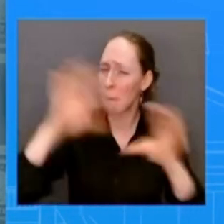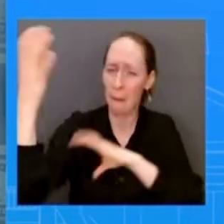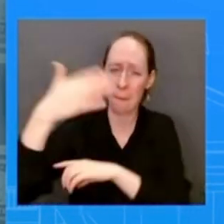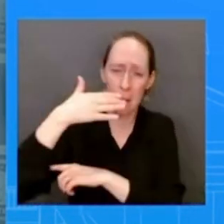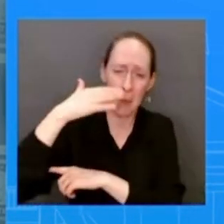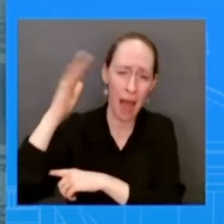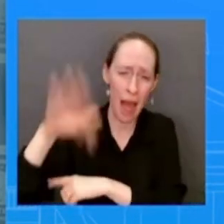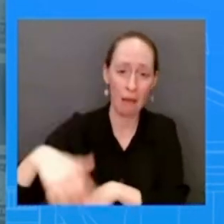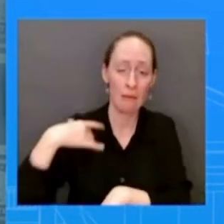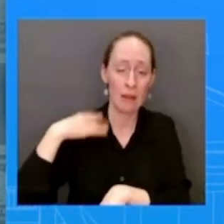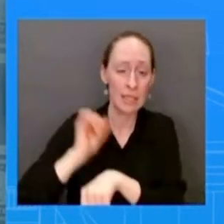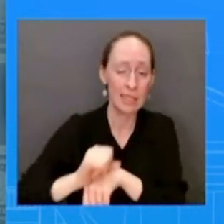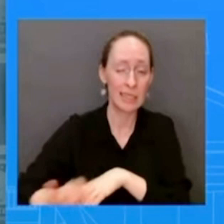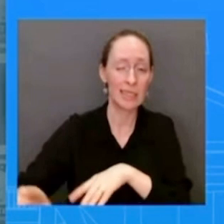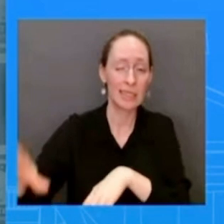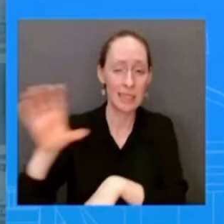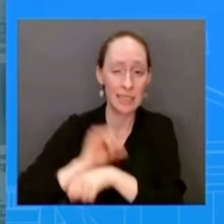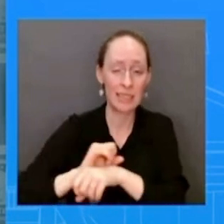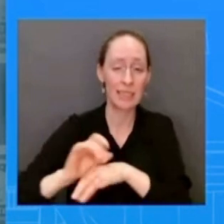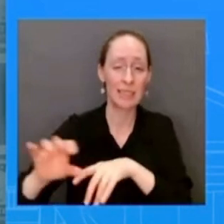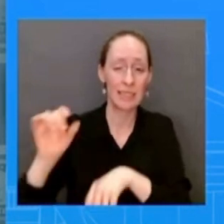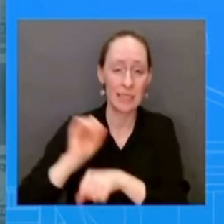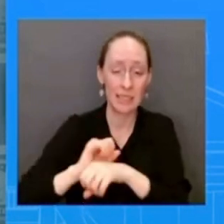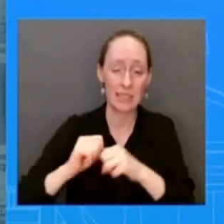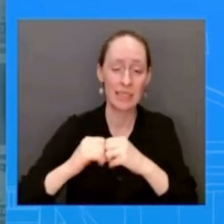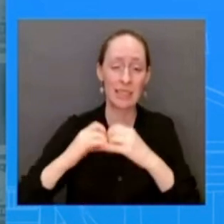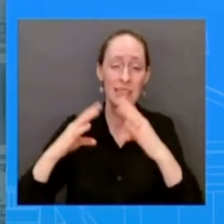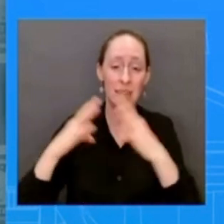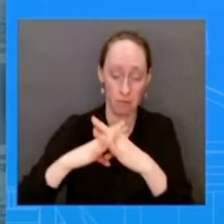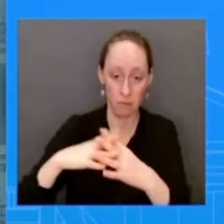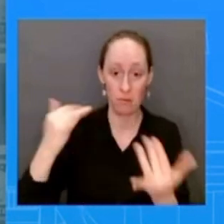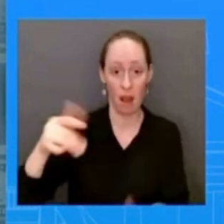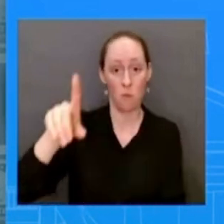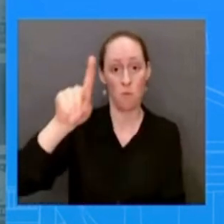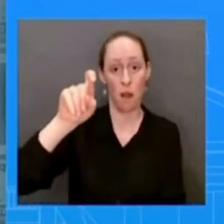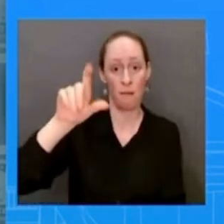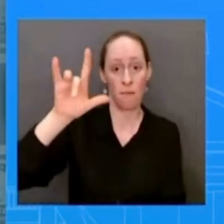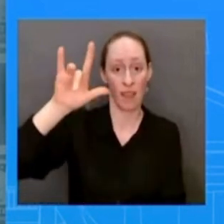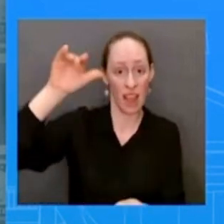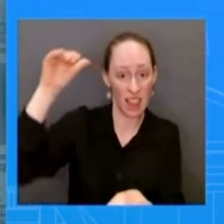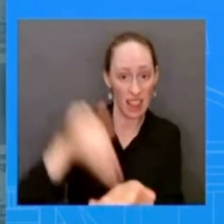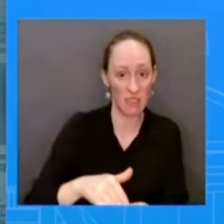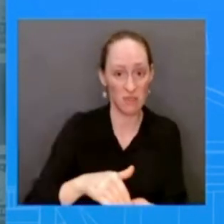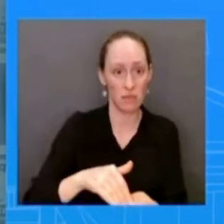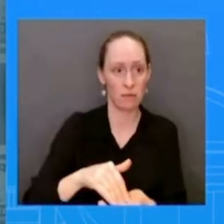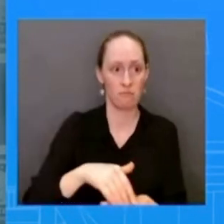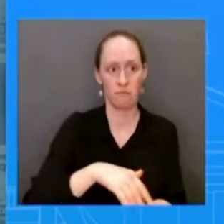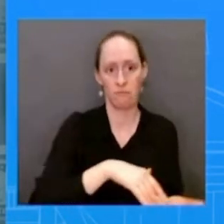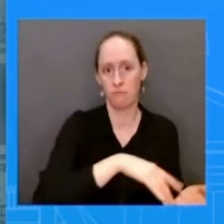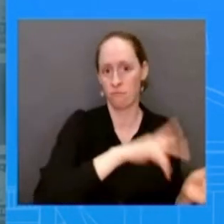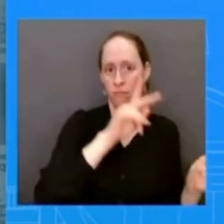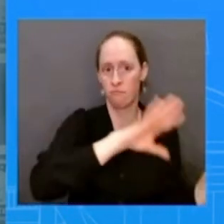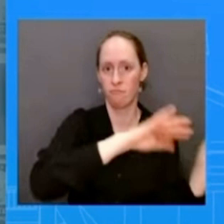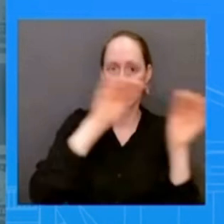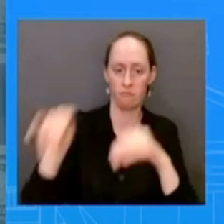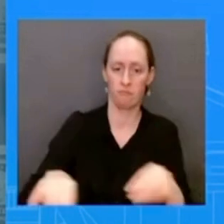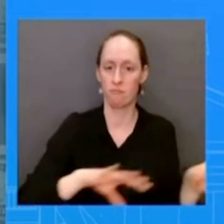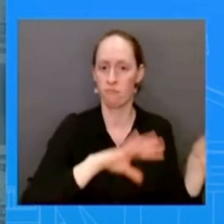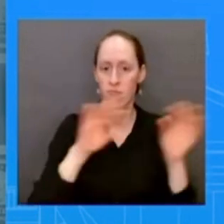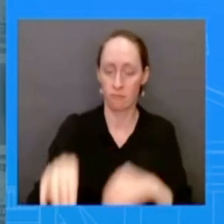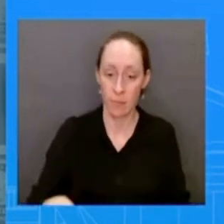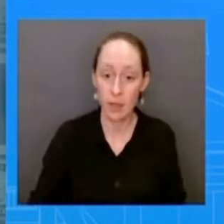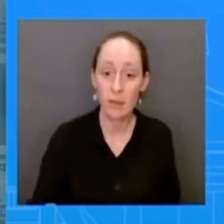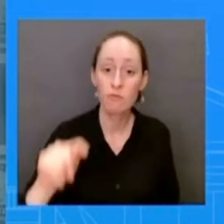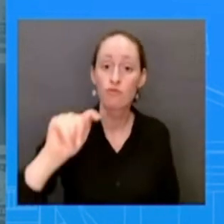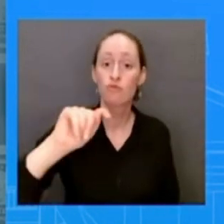this year alone trump cut off critical assistance to stabilize the western hemisphere and we restarted that assistance